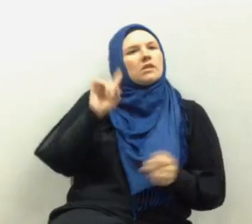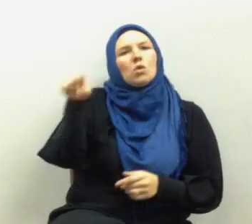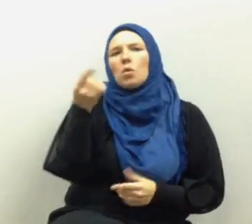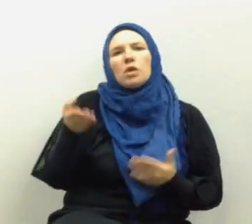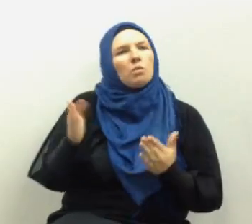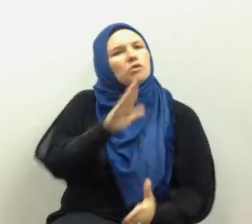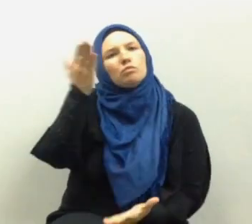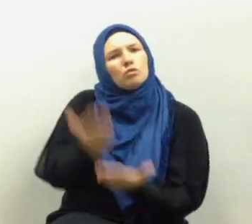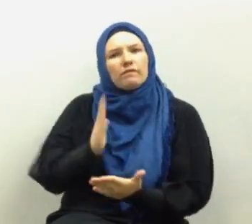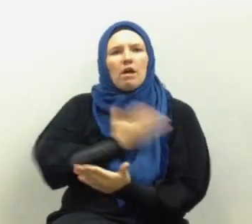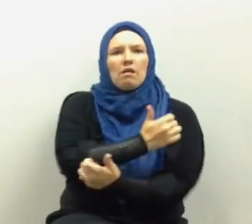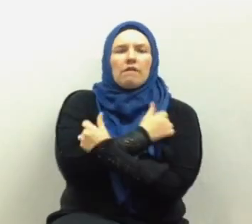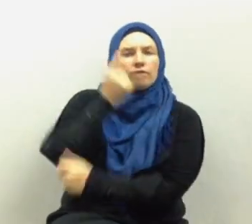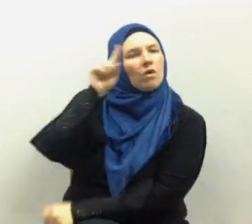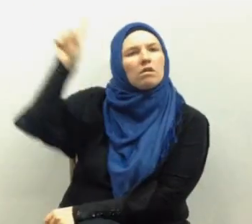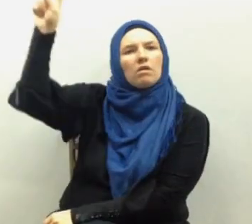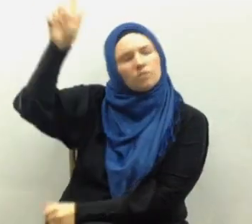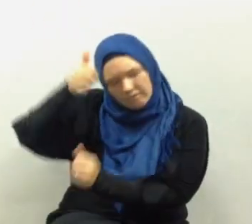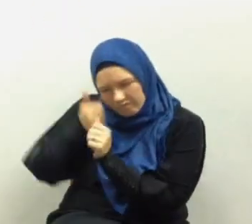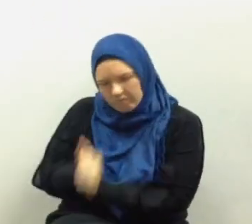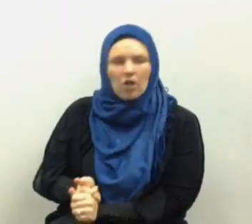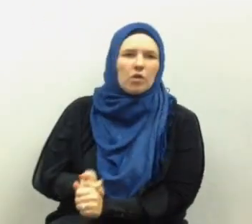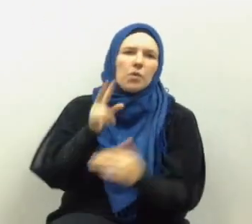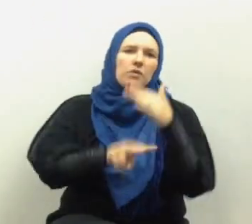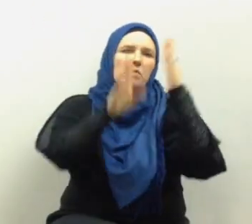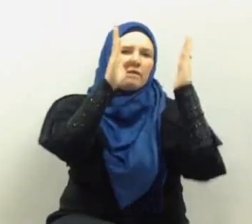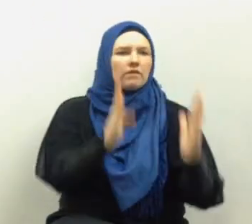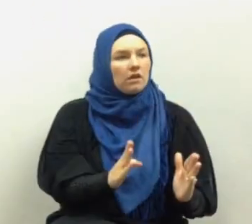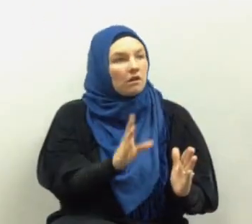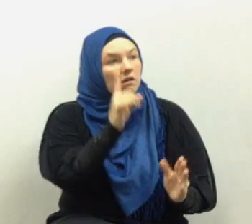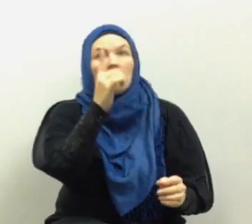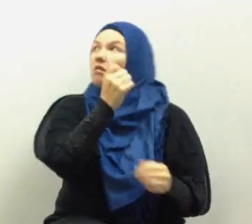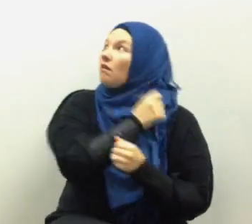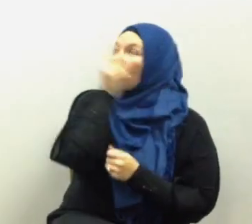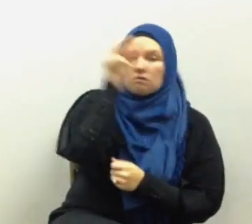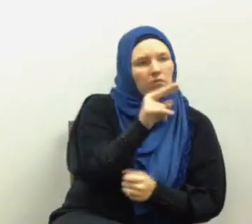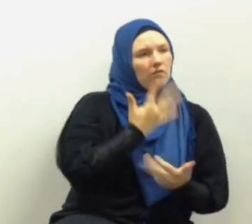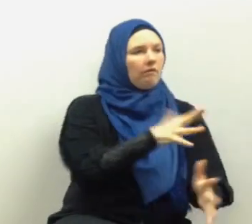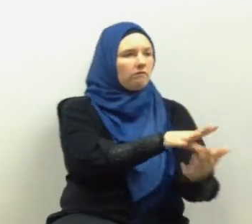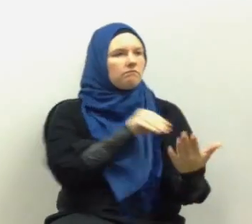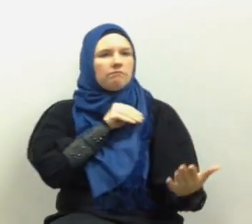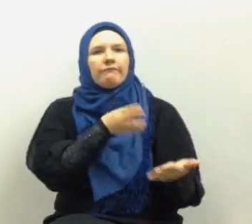way we can prove our love of Allah is to follow the prophet sallallahu alayhi was so